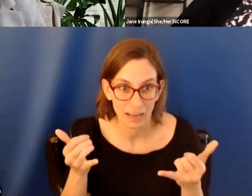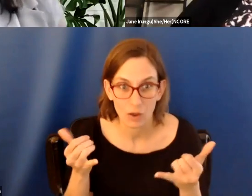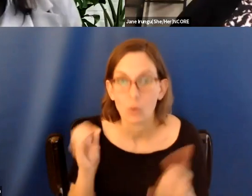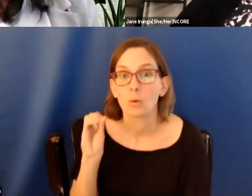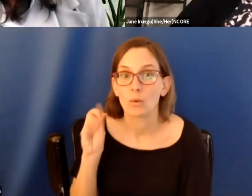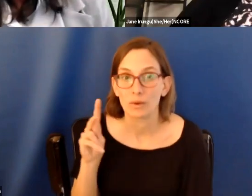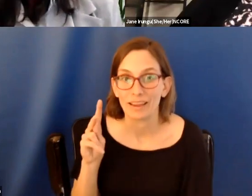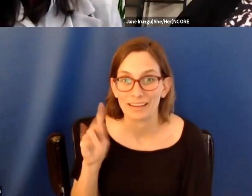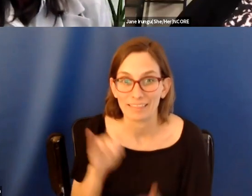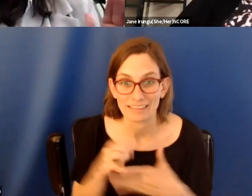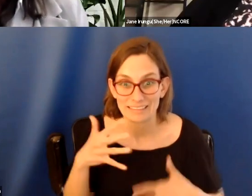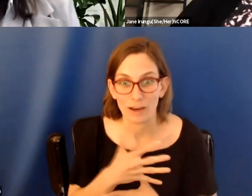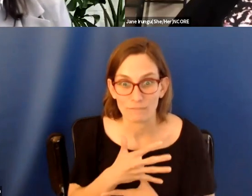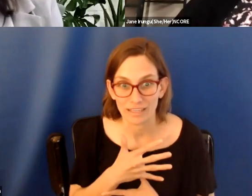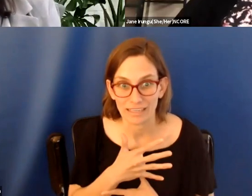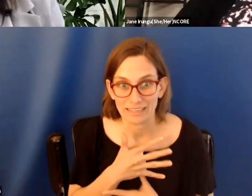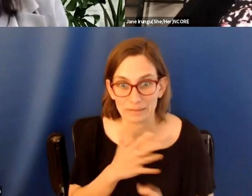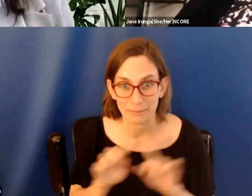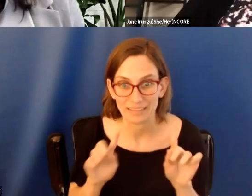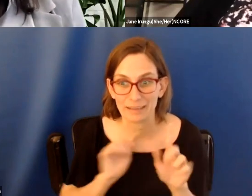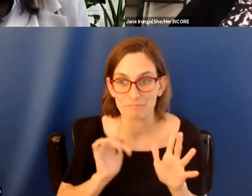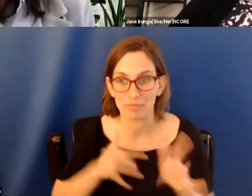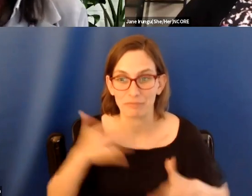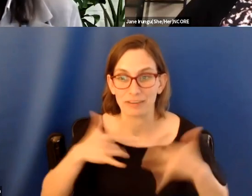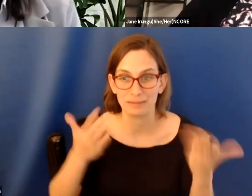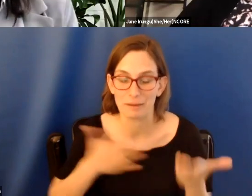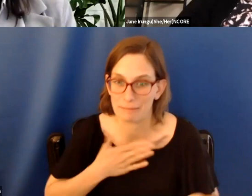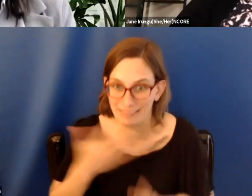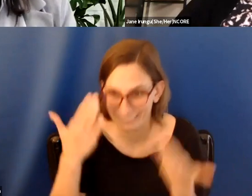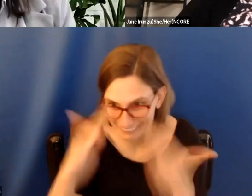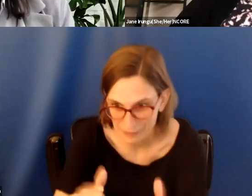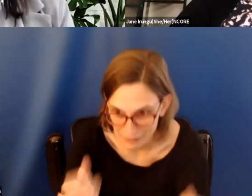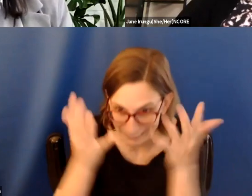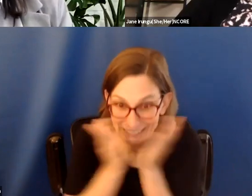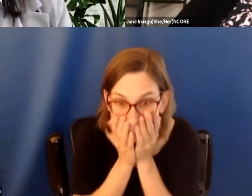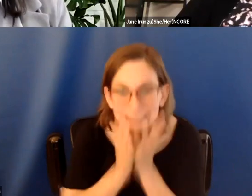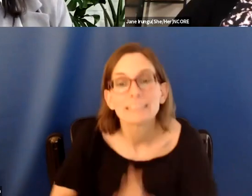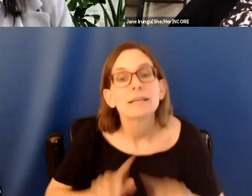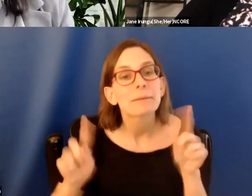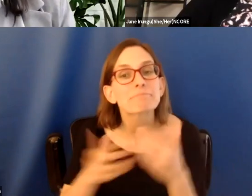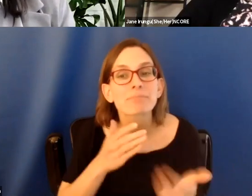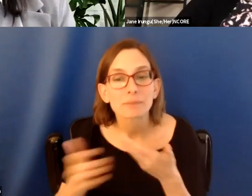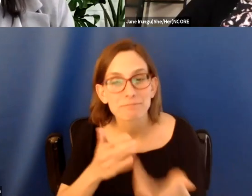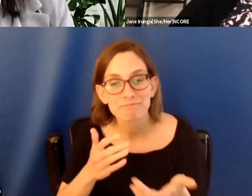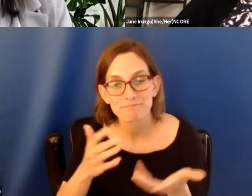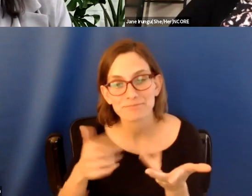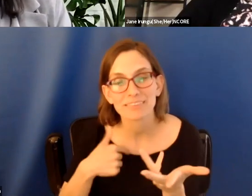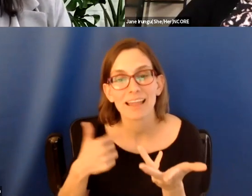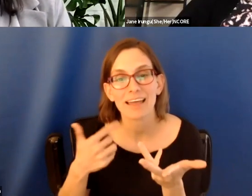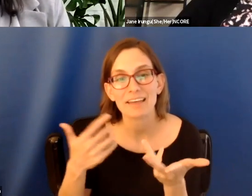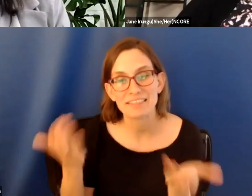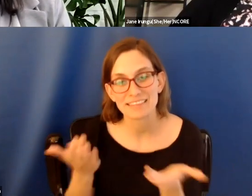Well, that's, that's absolutely terrifying, but I'm thrilled to have been here. glad I didn't know. Um, but this is kind of